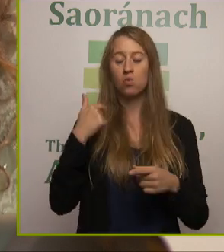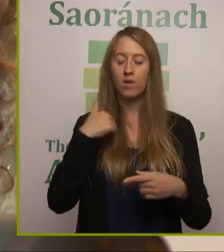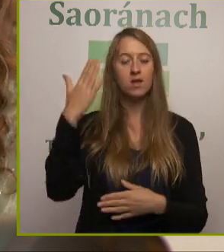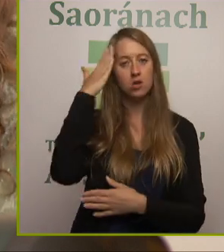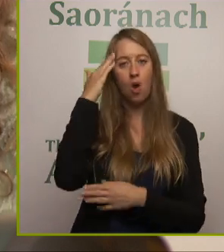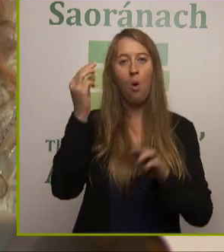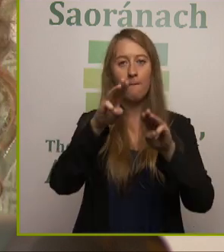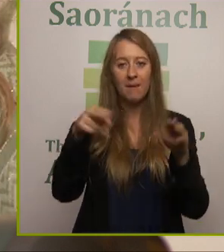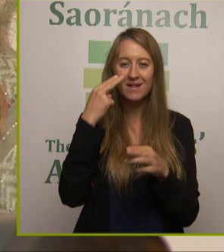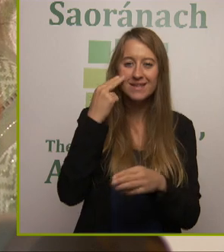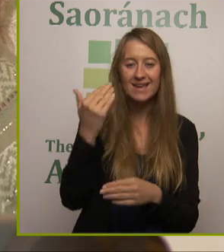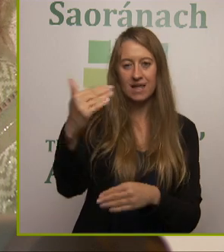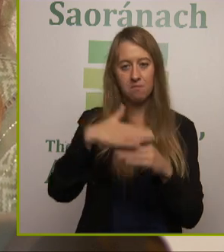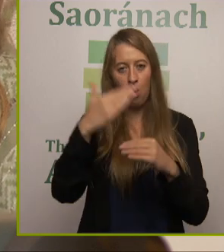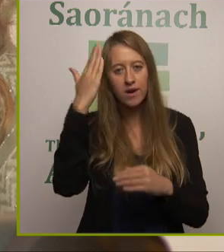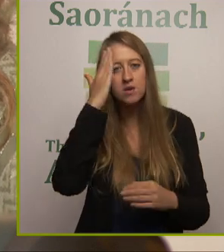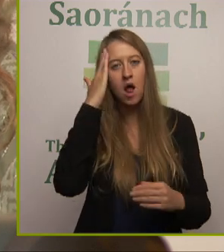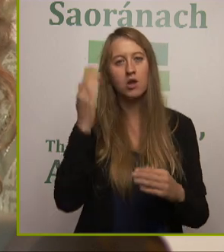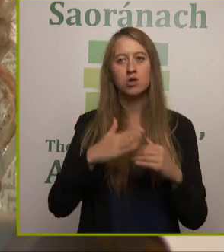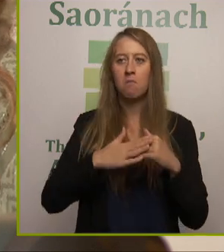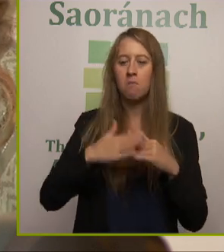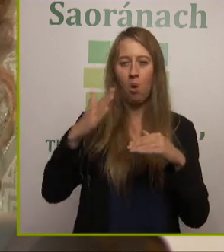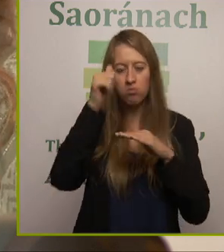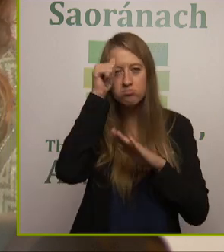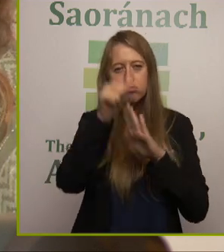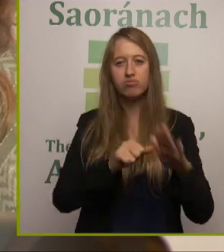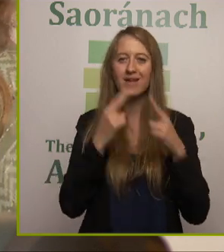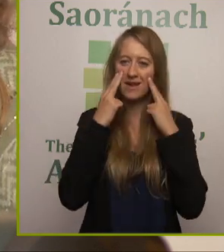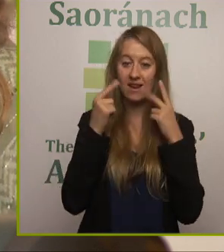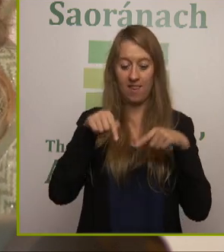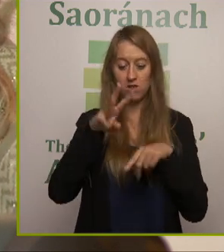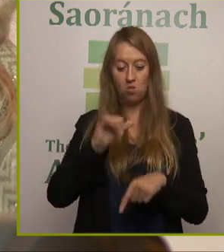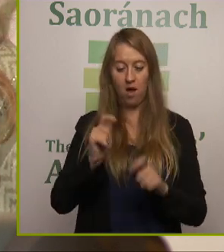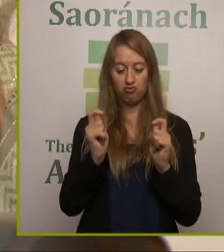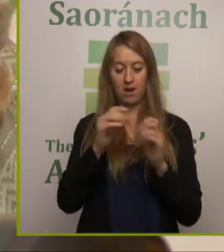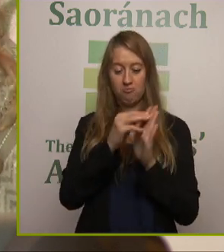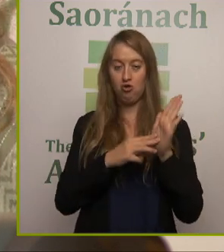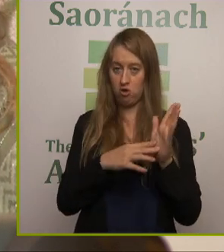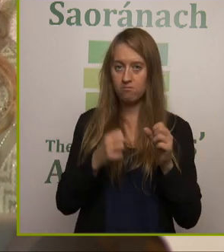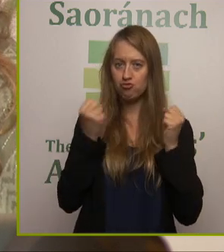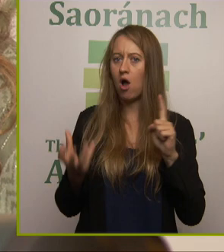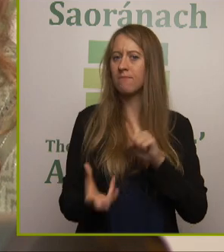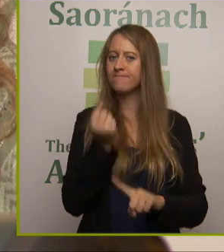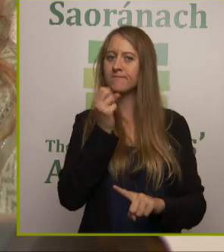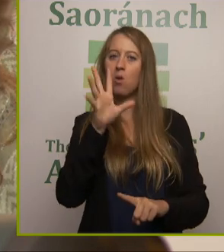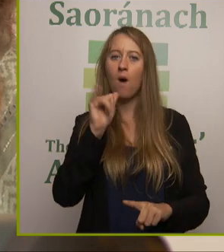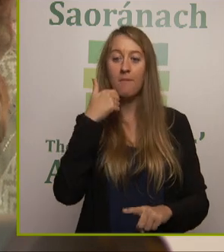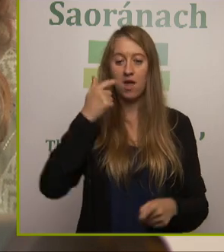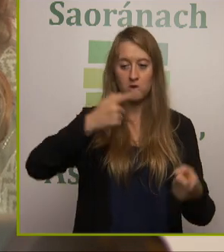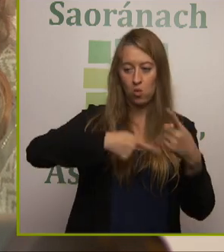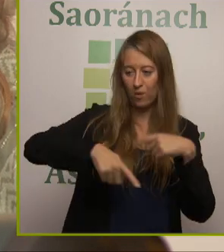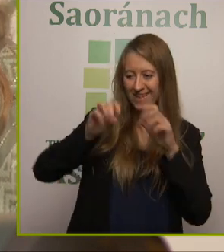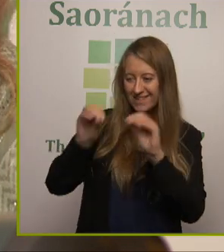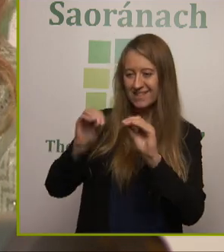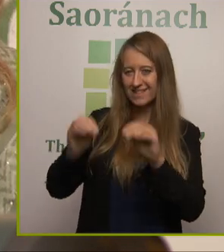on the ground and this is why our training program has been so successful because we're dealing at the riverbank teaching each other